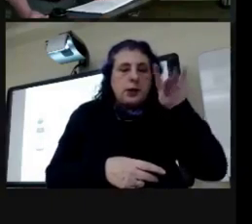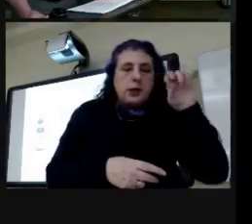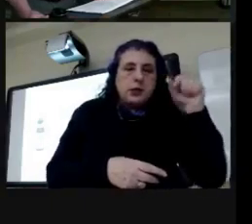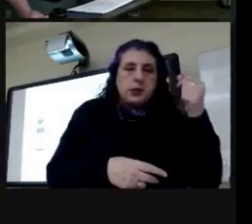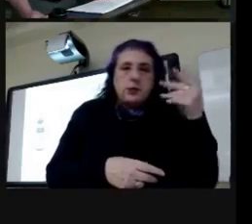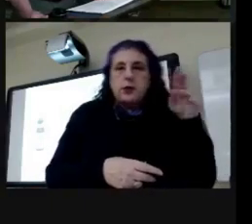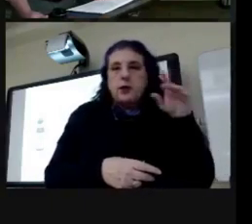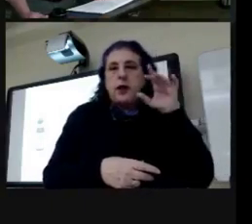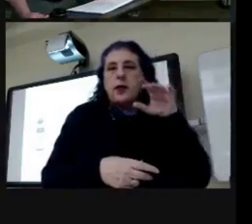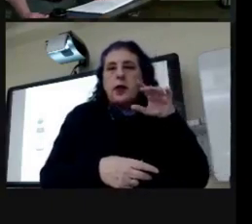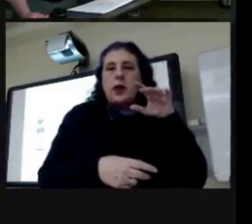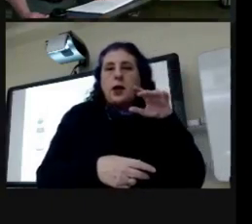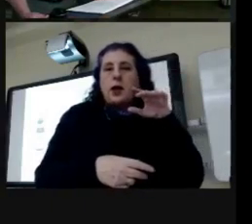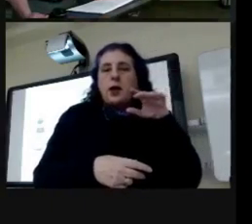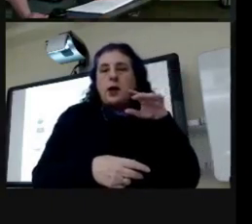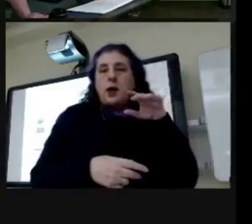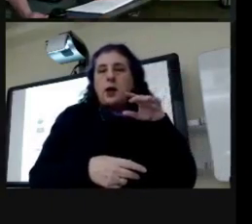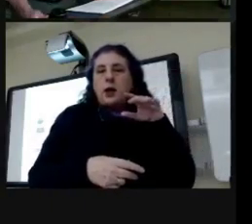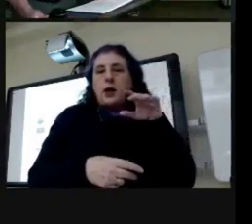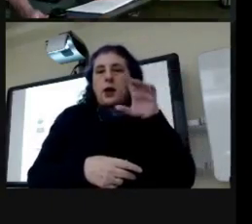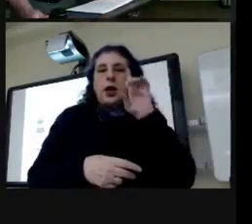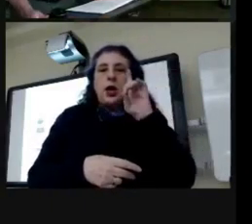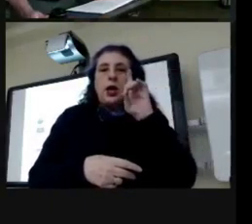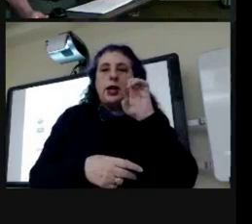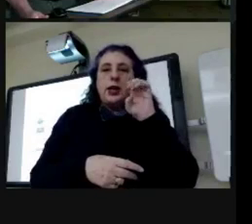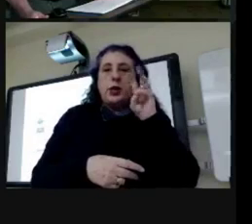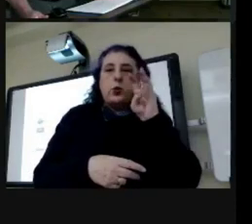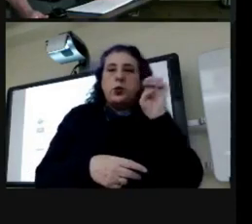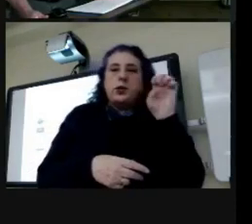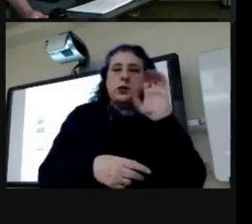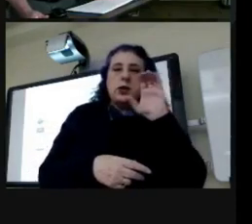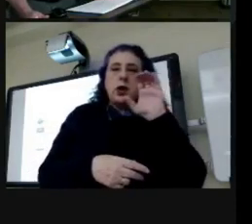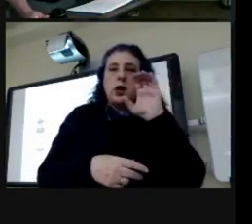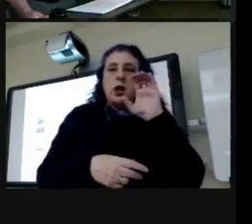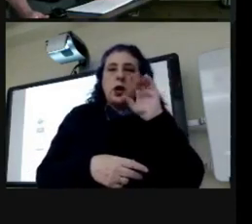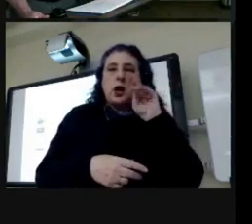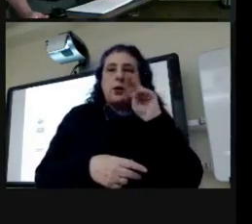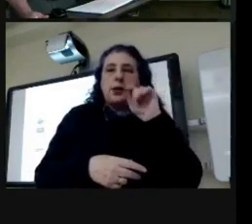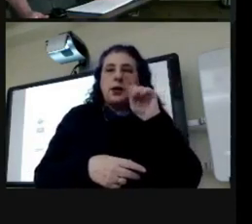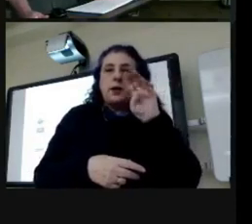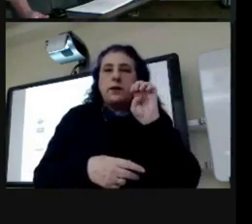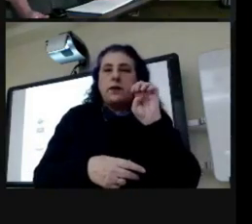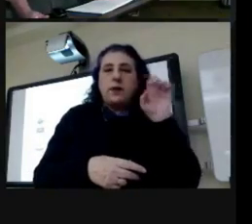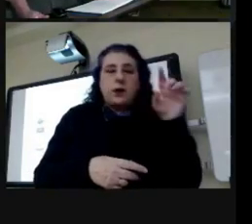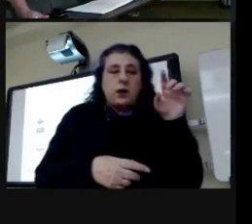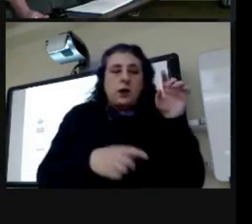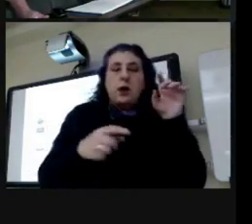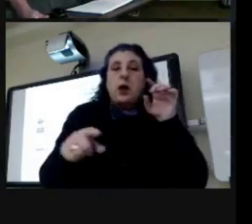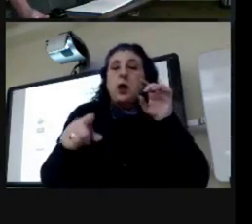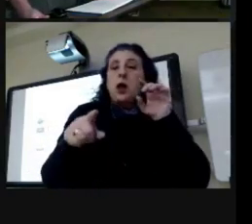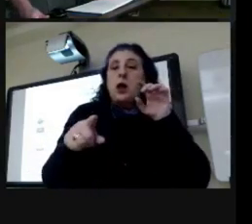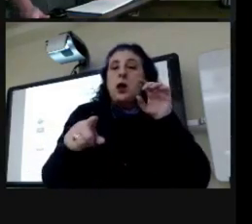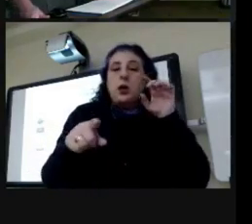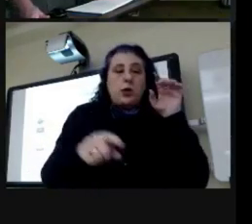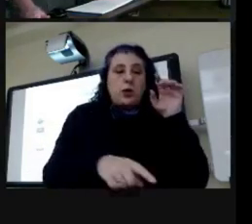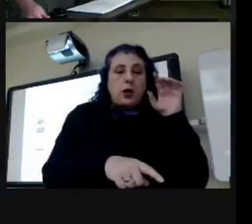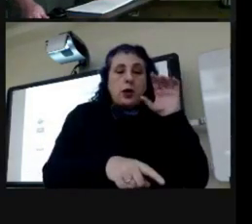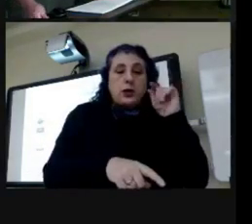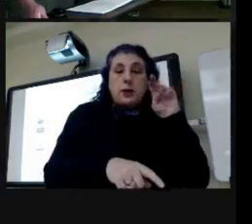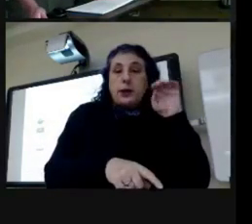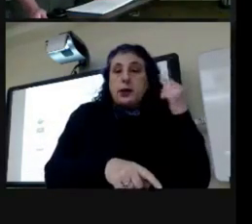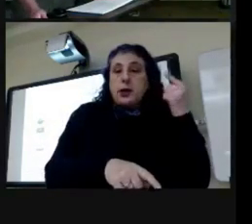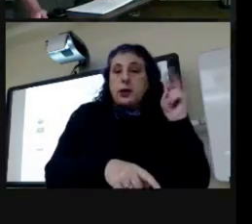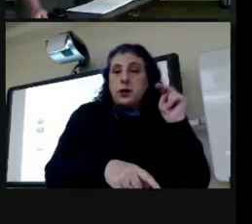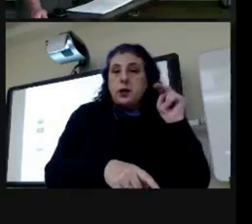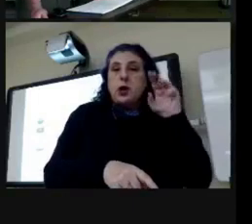carminative which contains tincture of opium asafetida oil of anise calcium magnesia and water so those